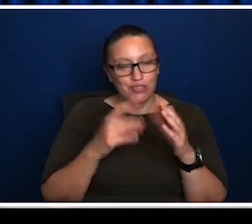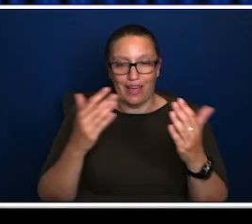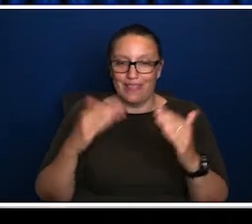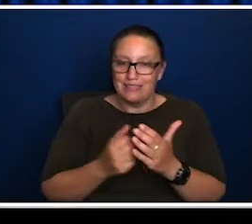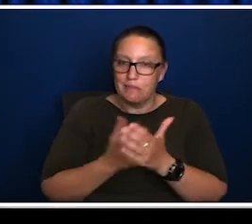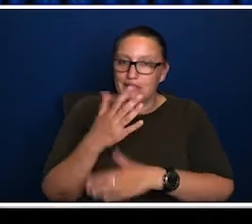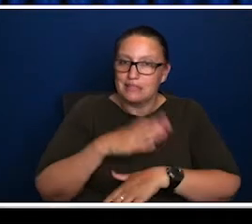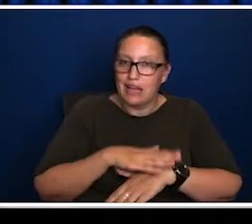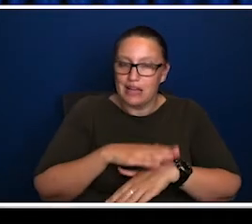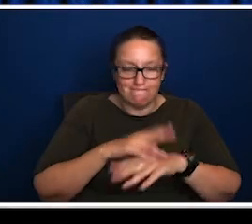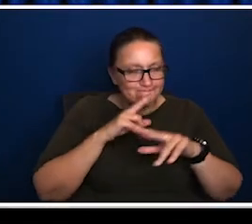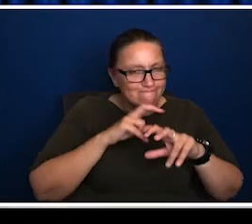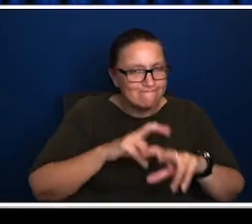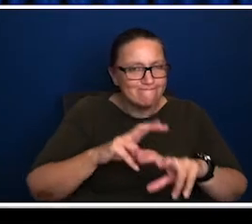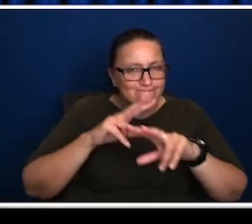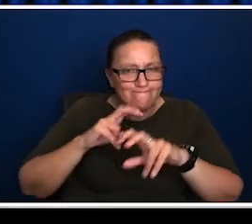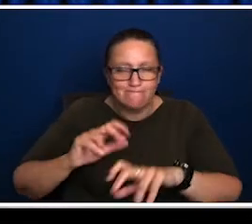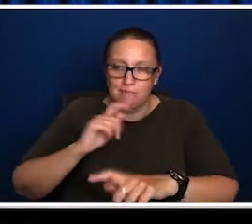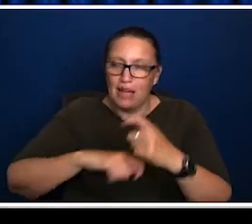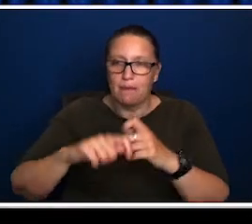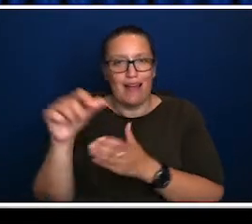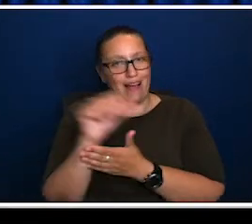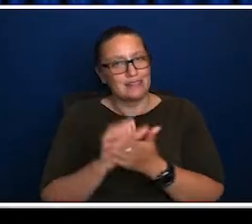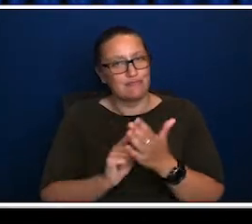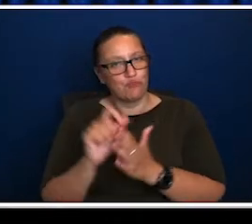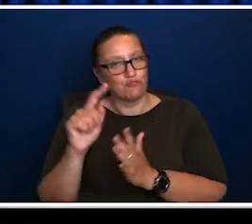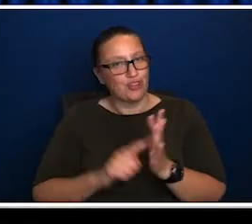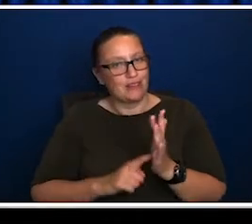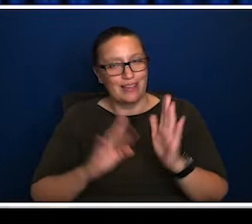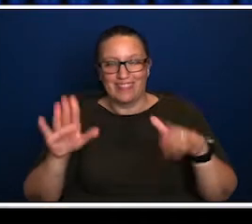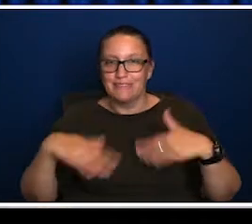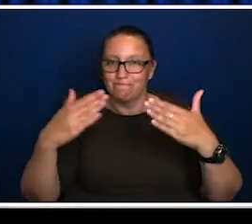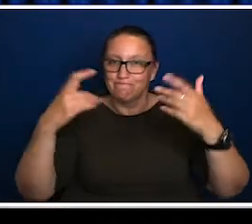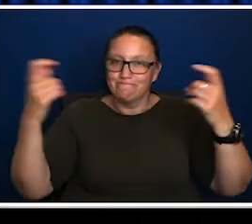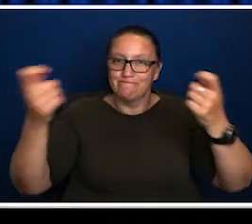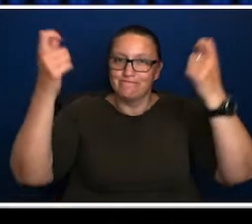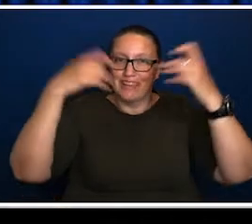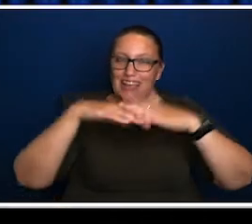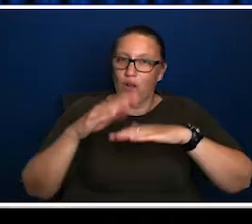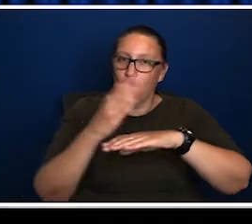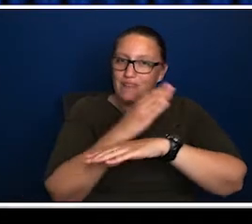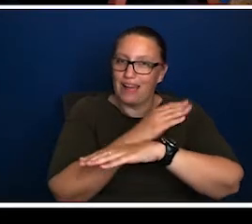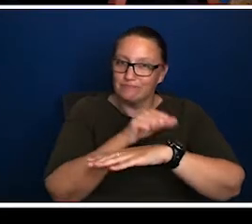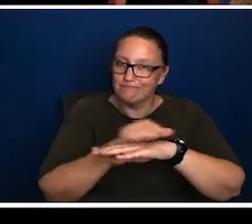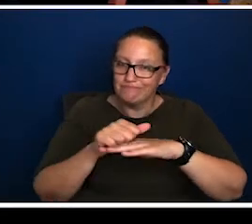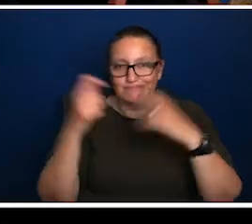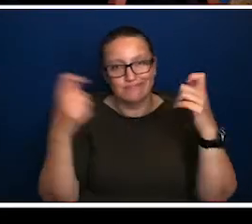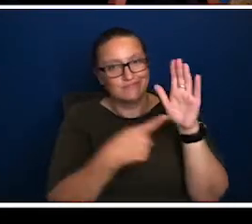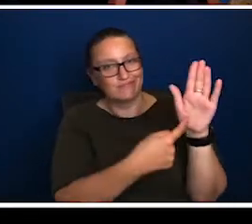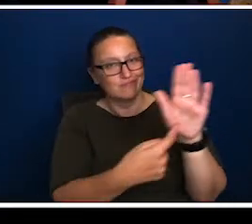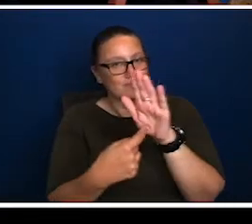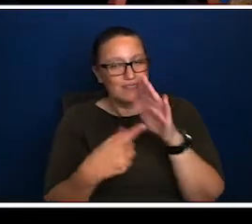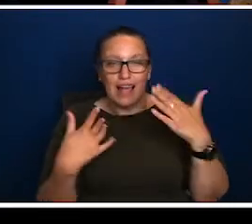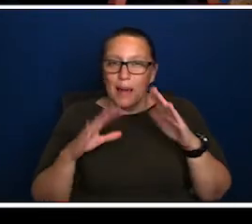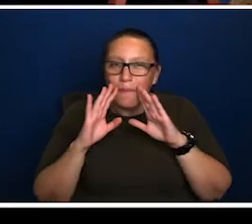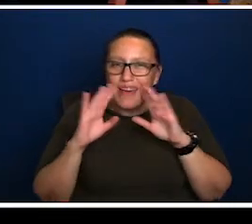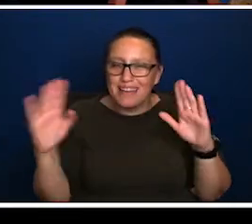program, where basically the school's asked to think of a question, then spend a lot of time realising that question into an artistic project,